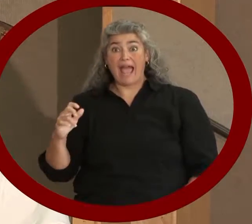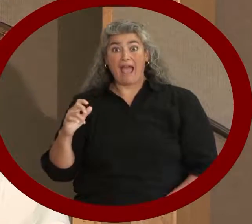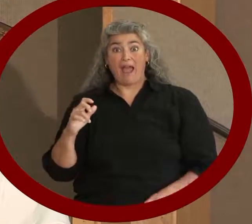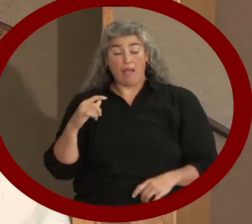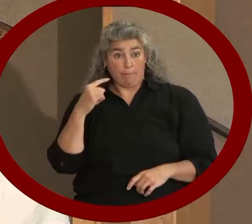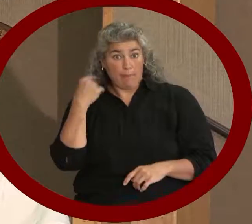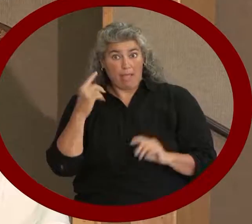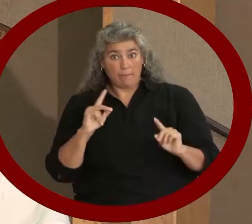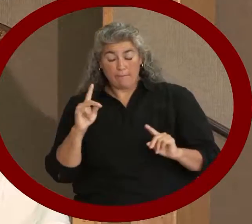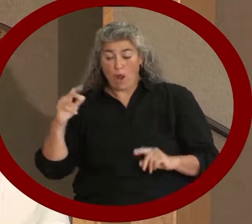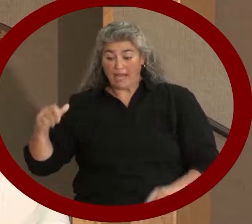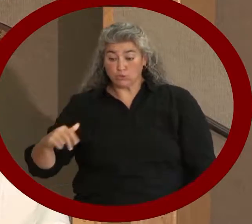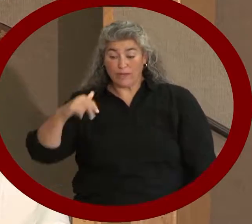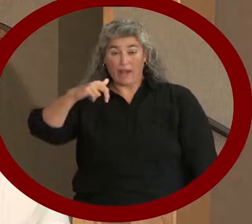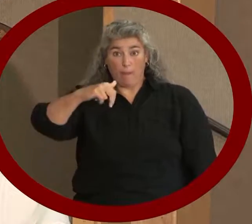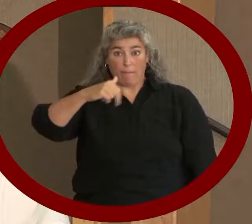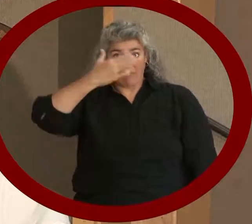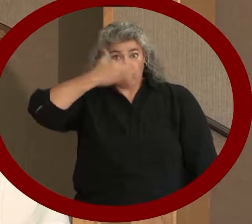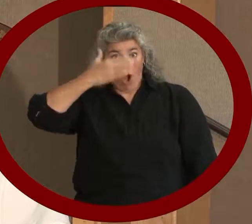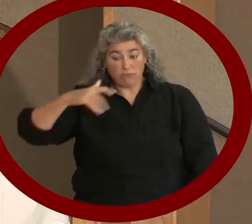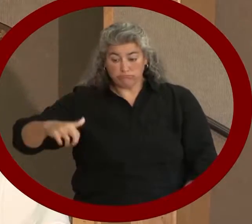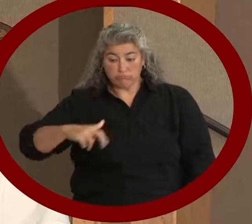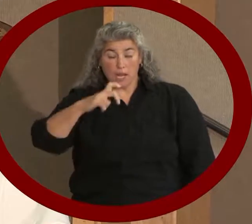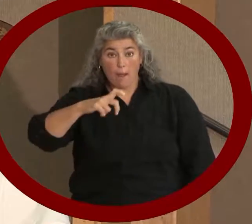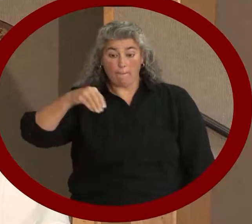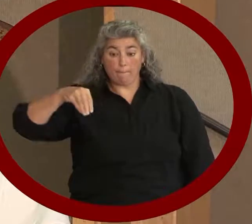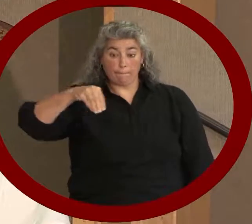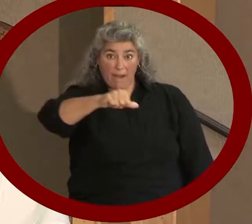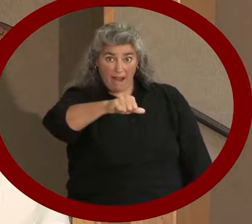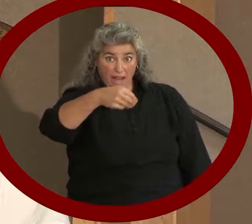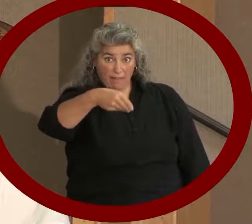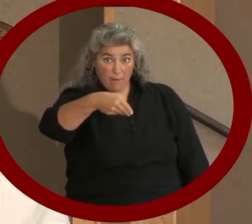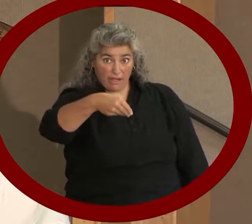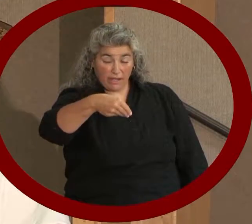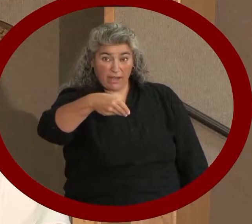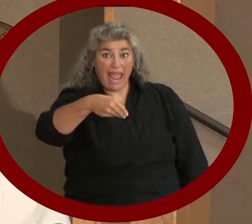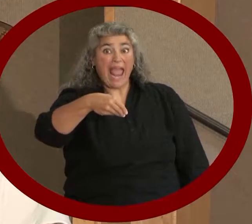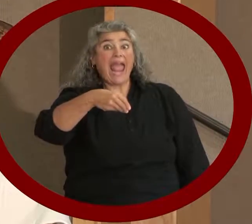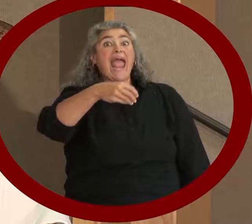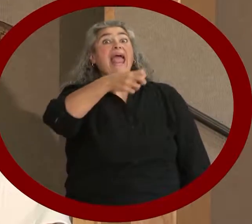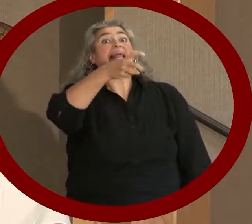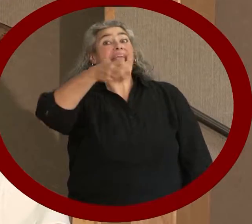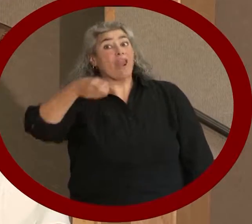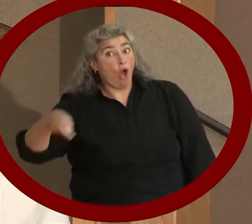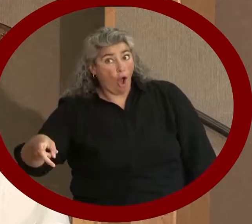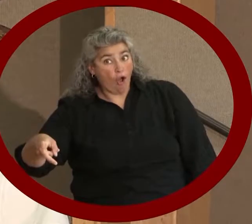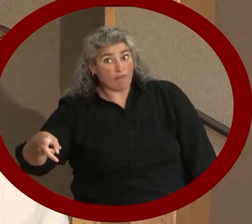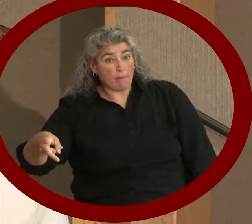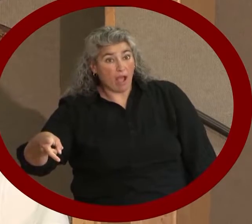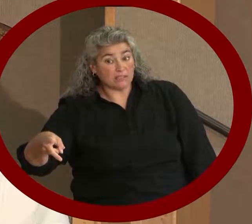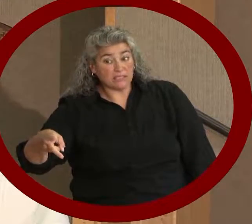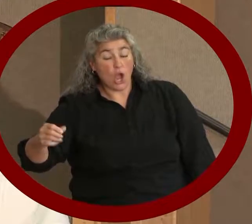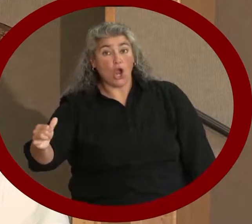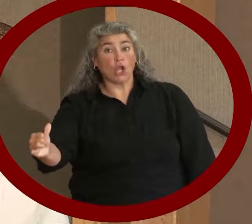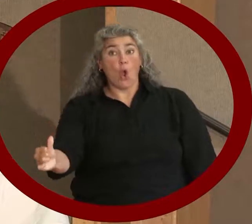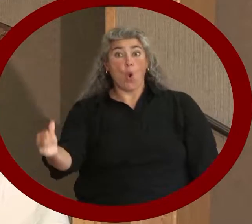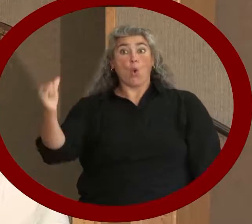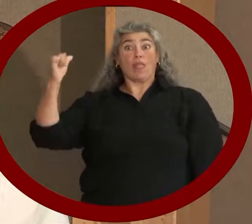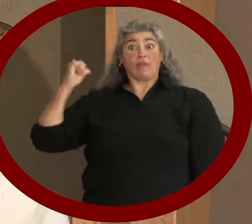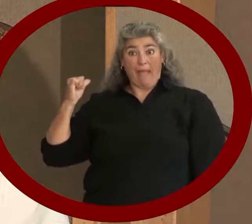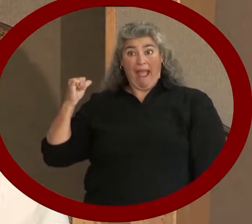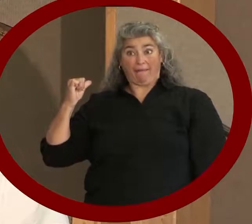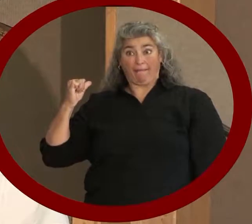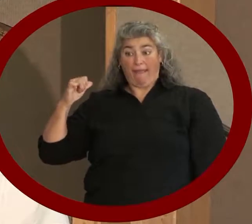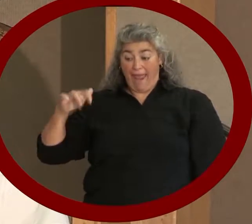into the bus, pay their fare, get off the bus, walk down to the back of the bus, get on the